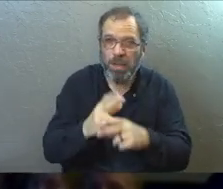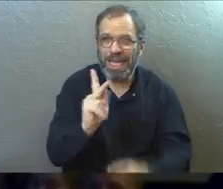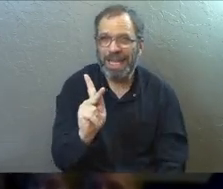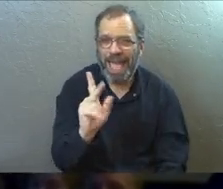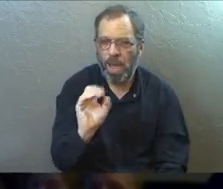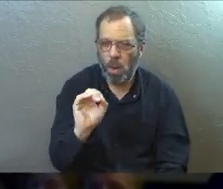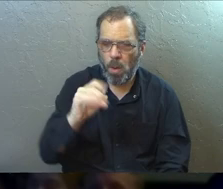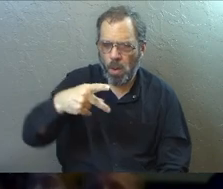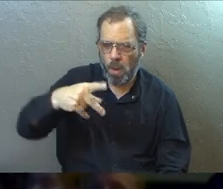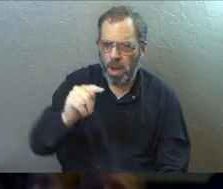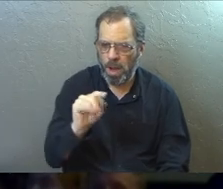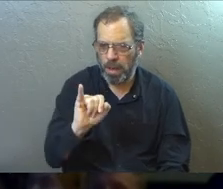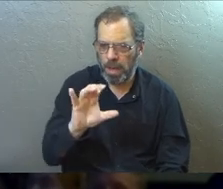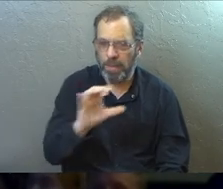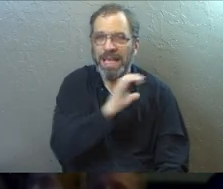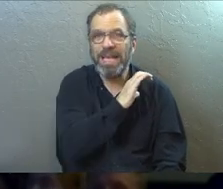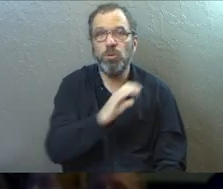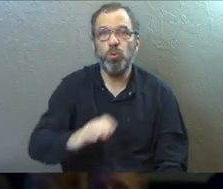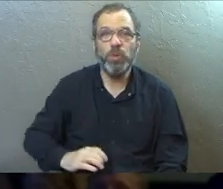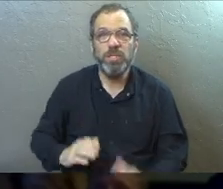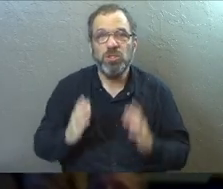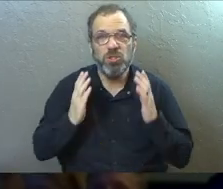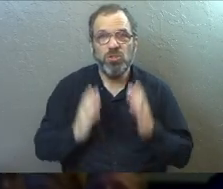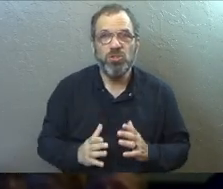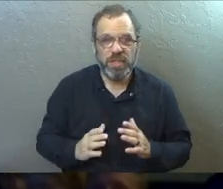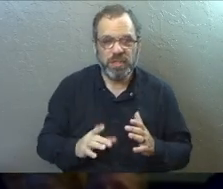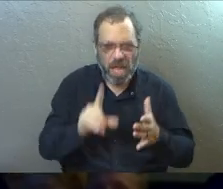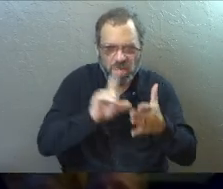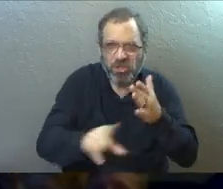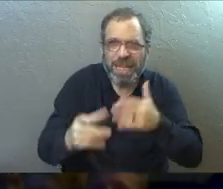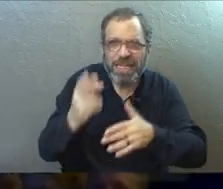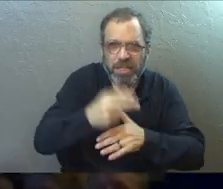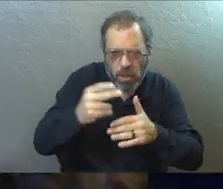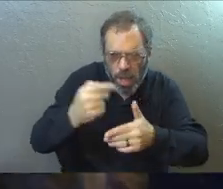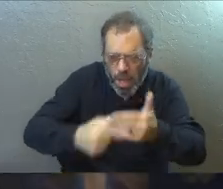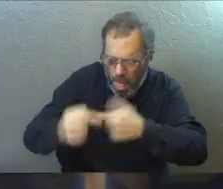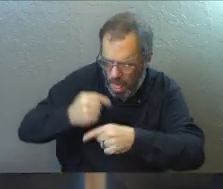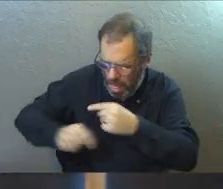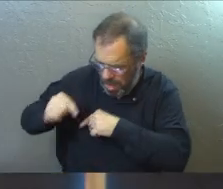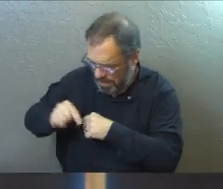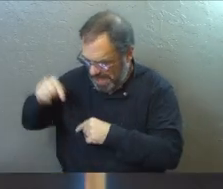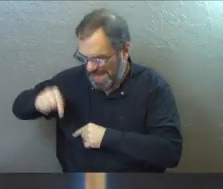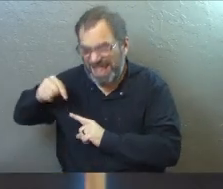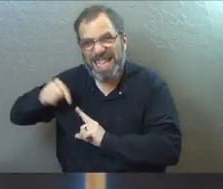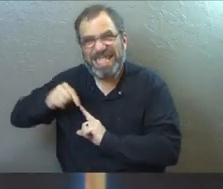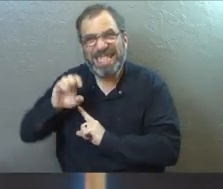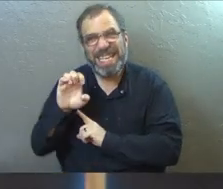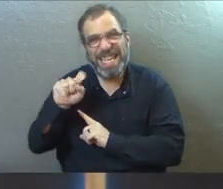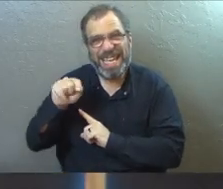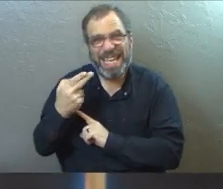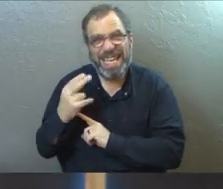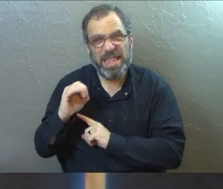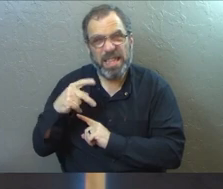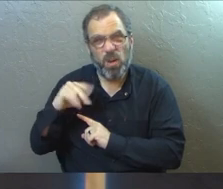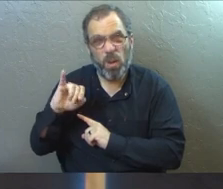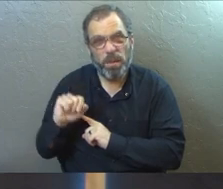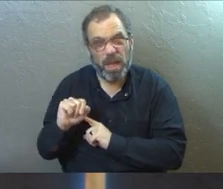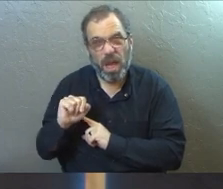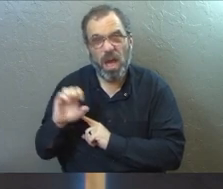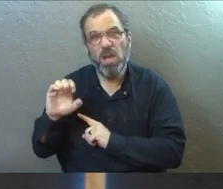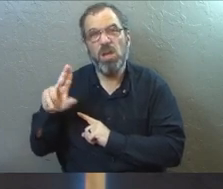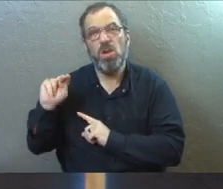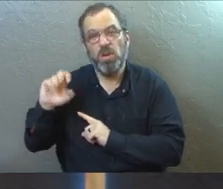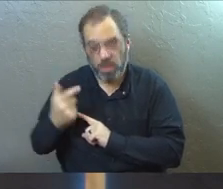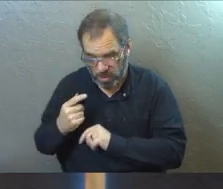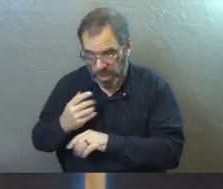the Coptic Christians in Egypt. Trace their lineage back to this Ethiopian. It's an amazing thing. Not only